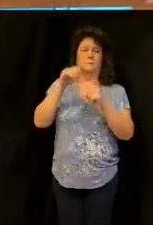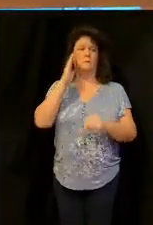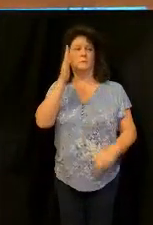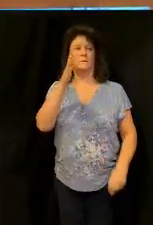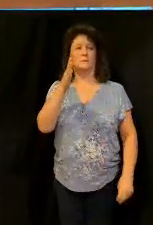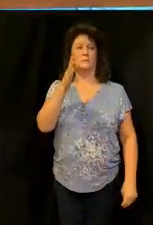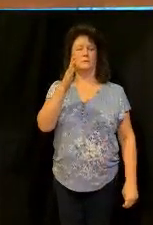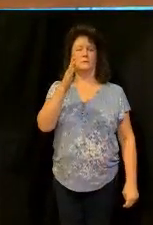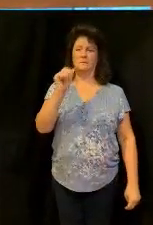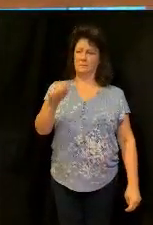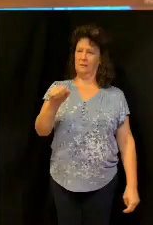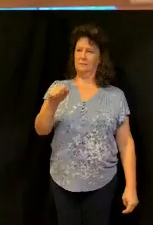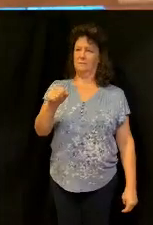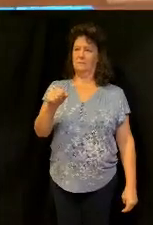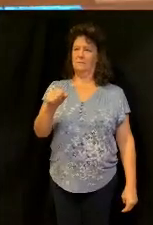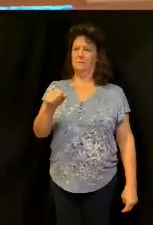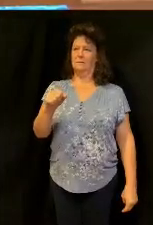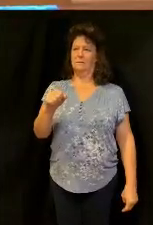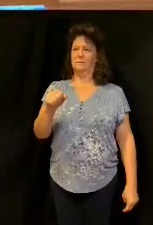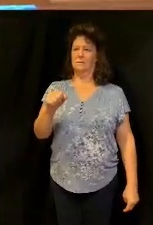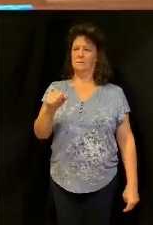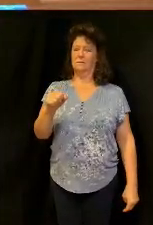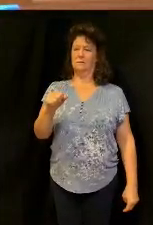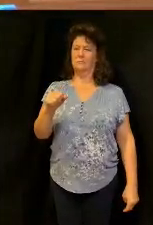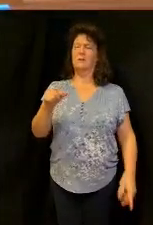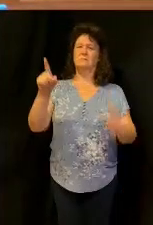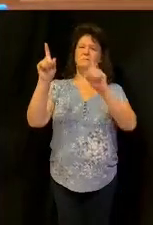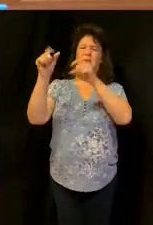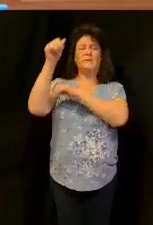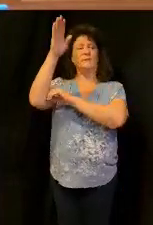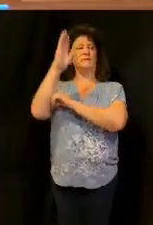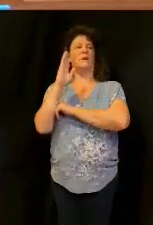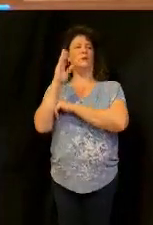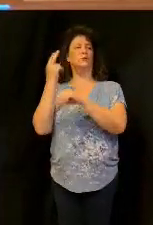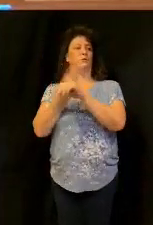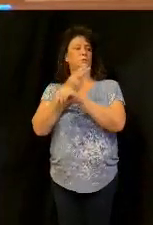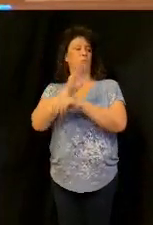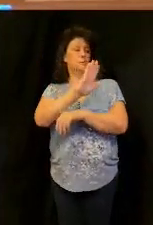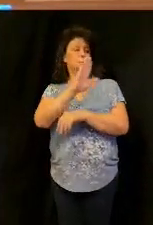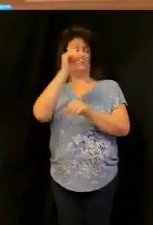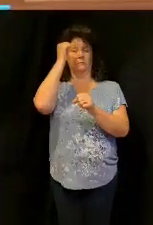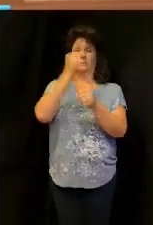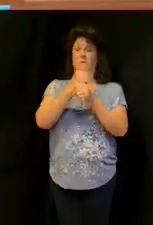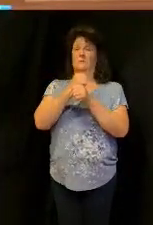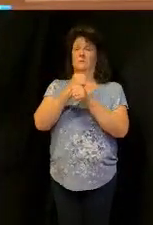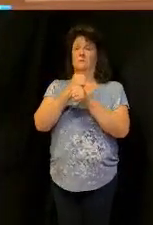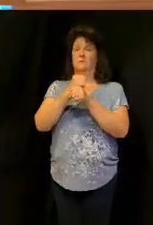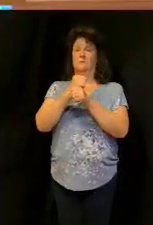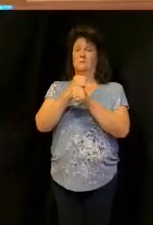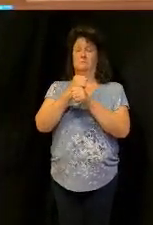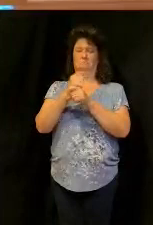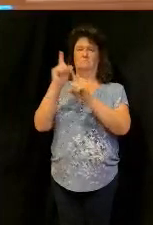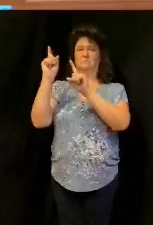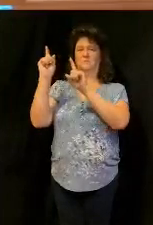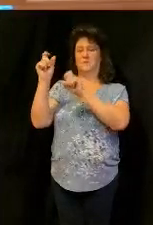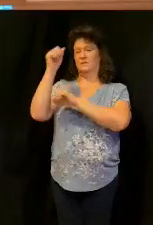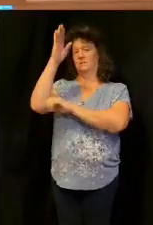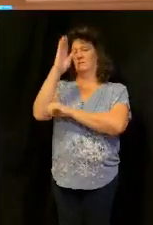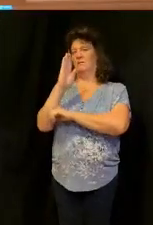but God will multiply it put God to the test church use your faith and put God to the test